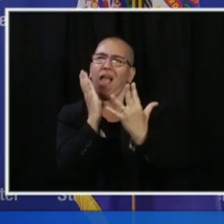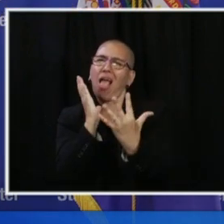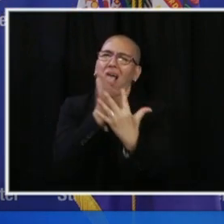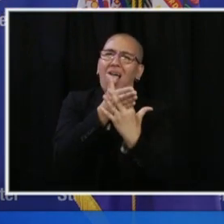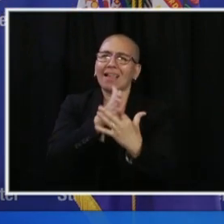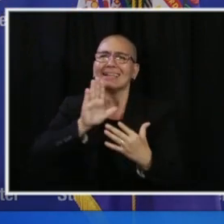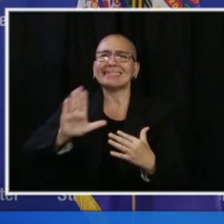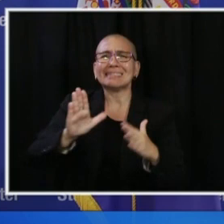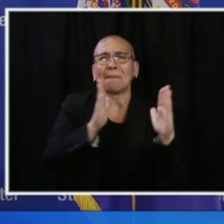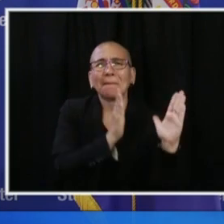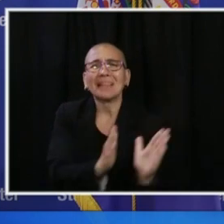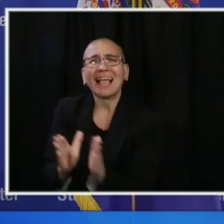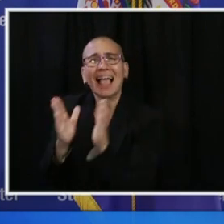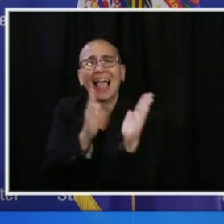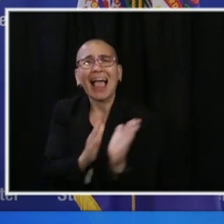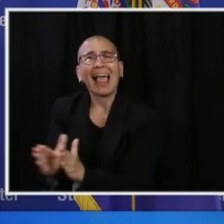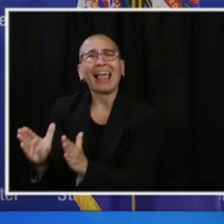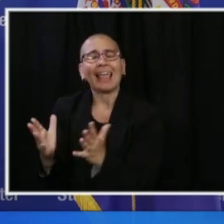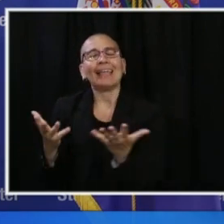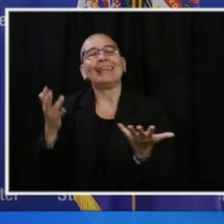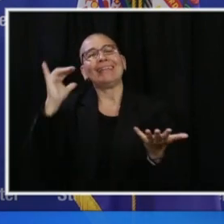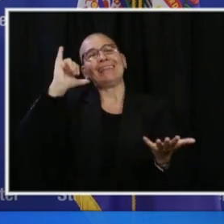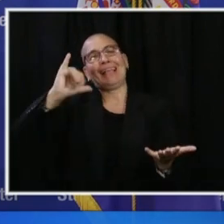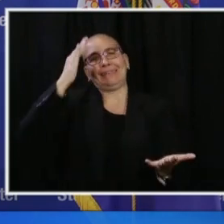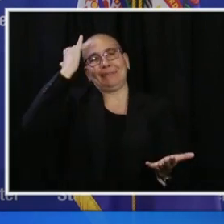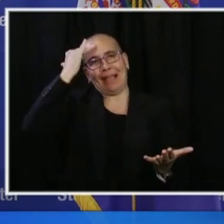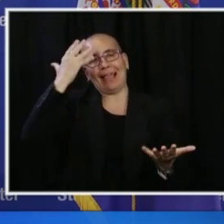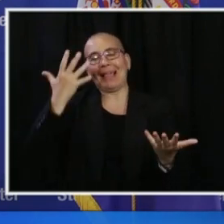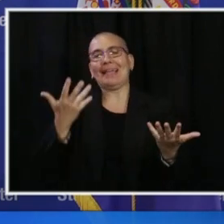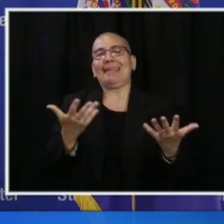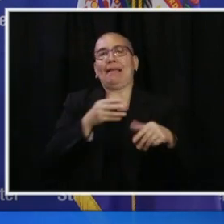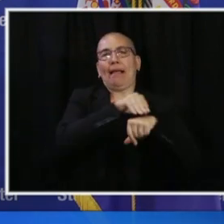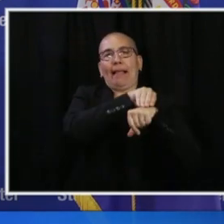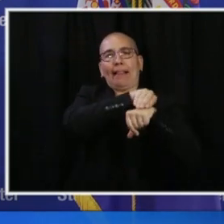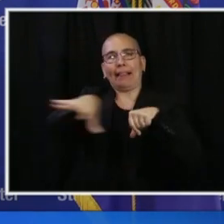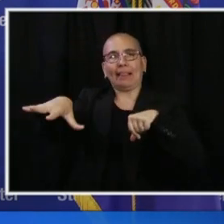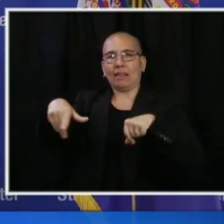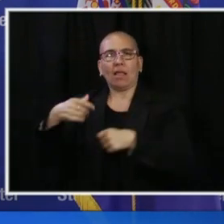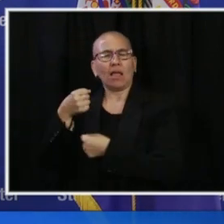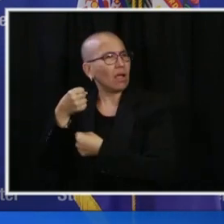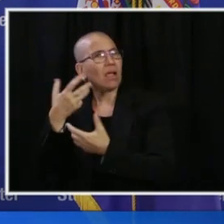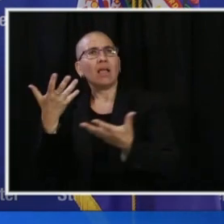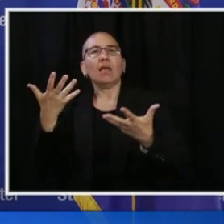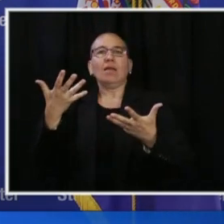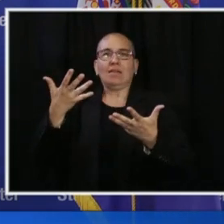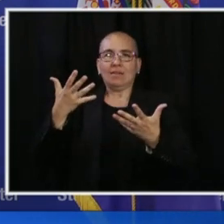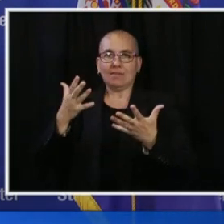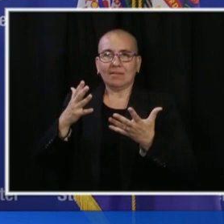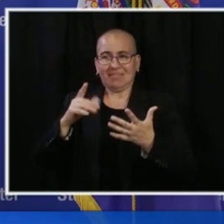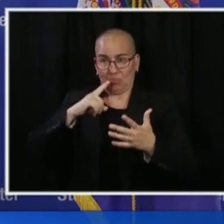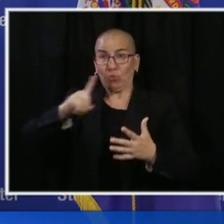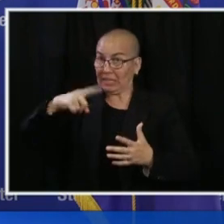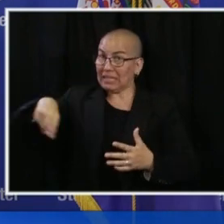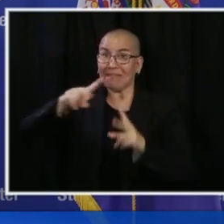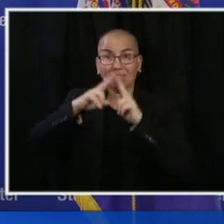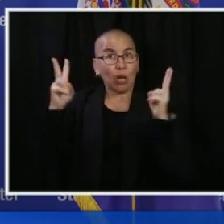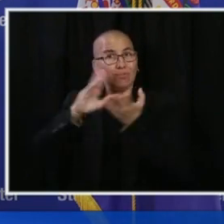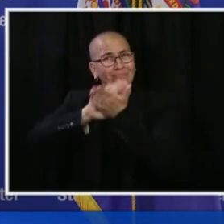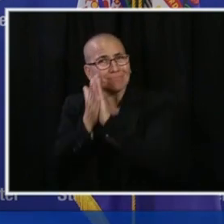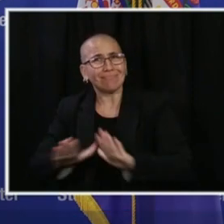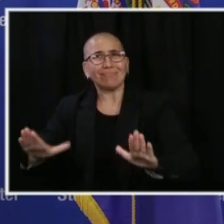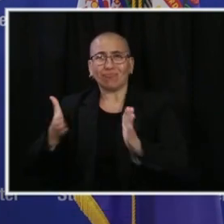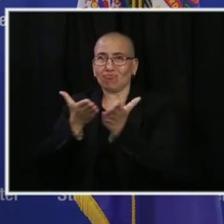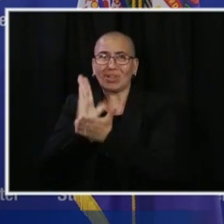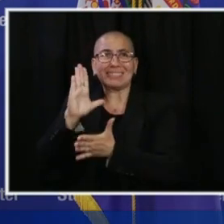doing that because it was very clear. They were articulating very clearly a peaceful right to demonstrate, but they also understood once they got out past